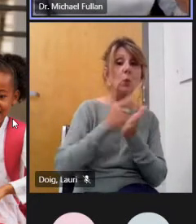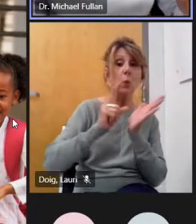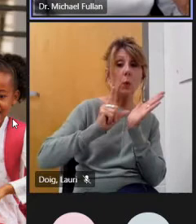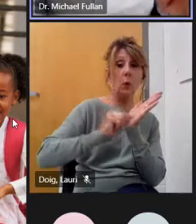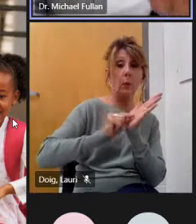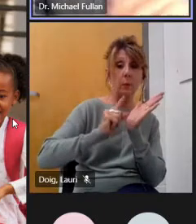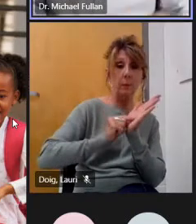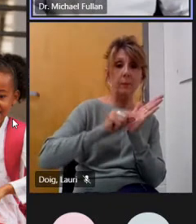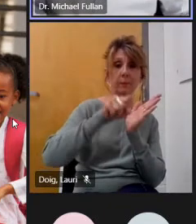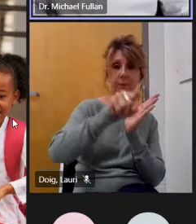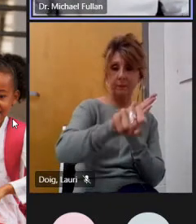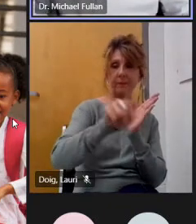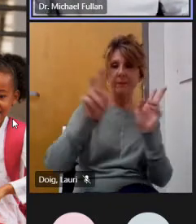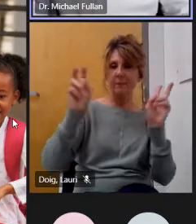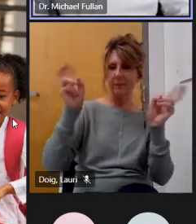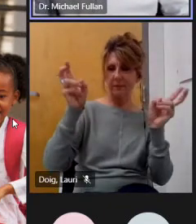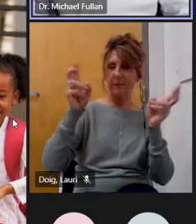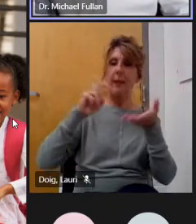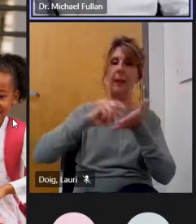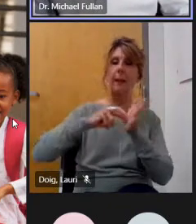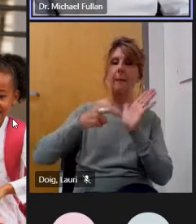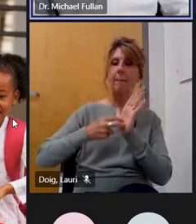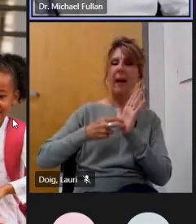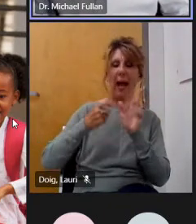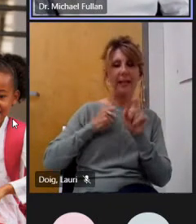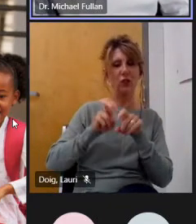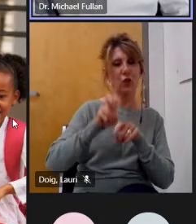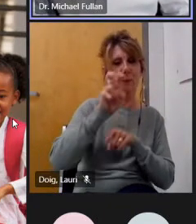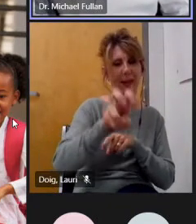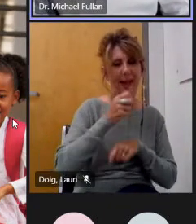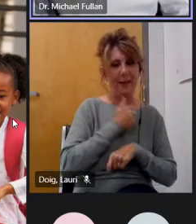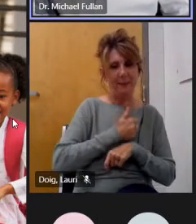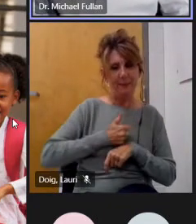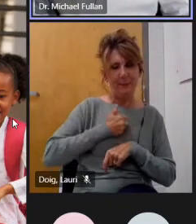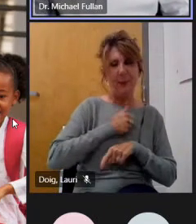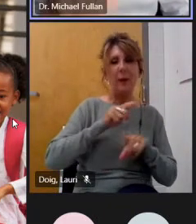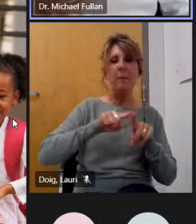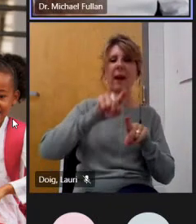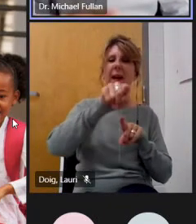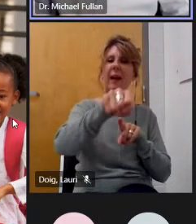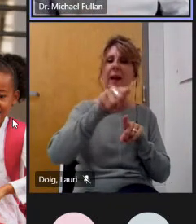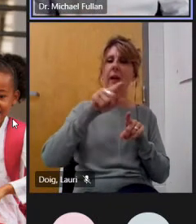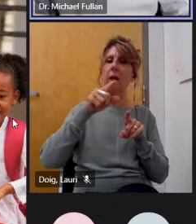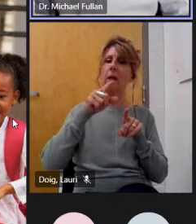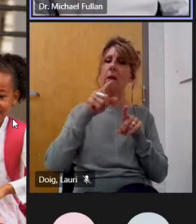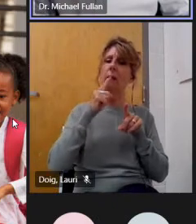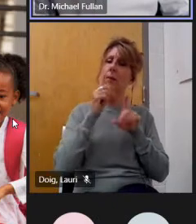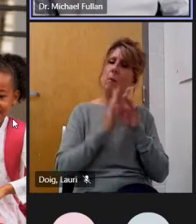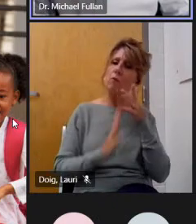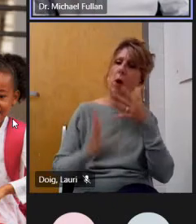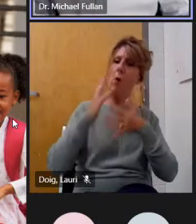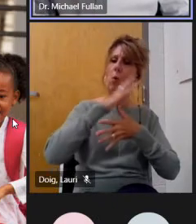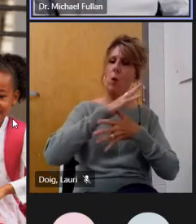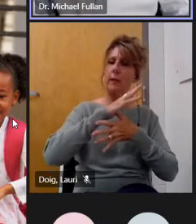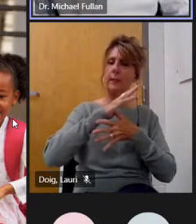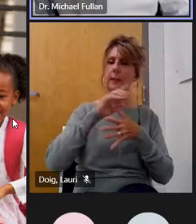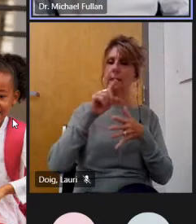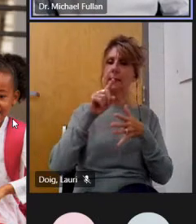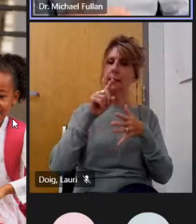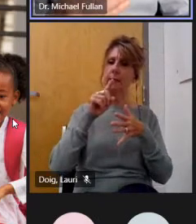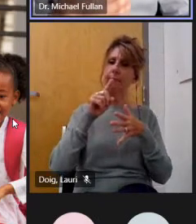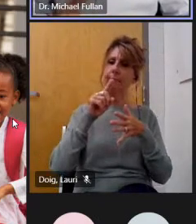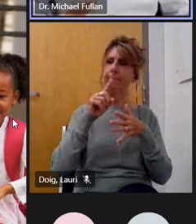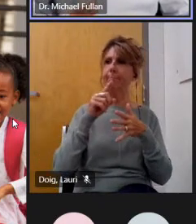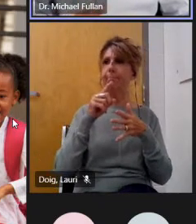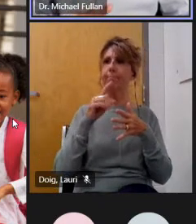the lift from loss i'm one one ahead of myself uh the lift from last one was uh the priorities that we thought would have to be